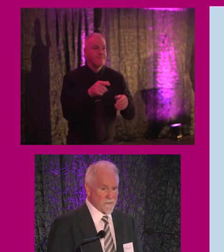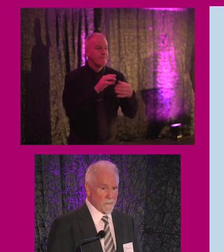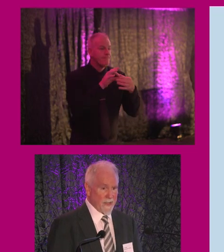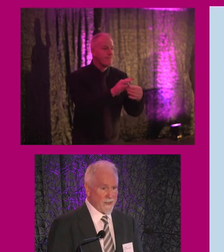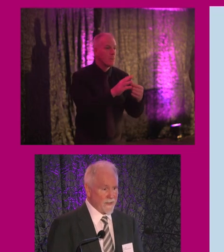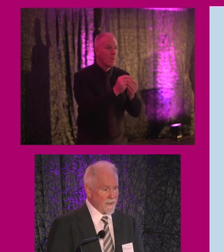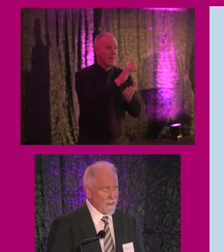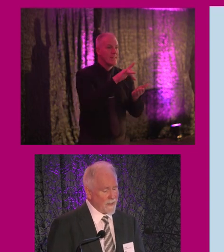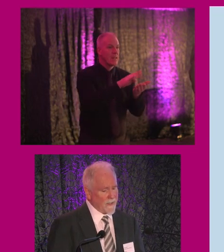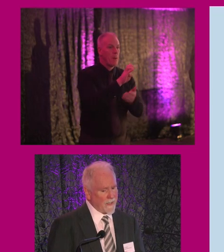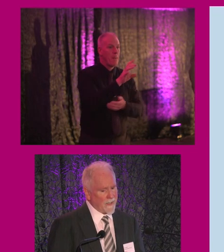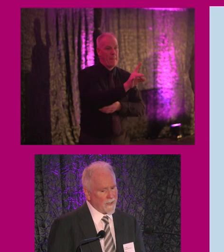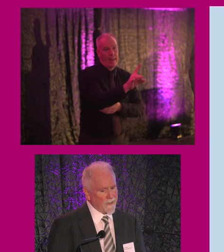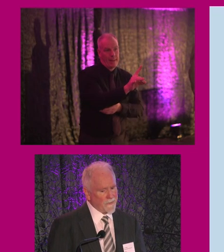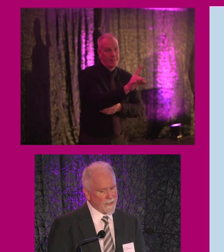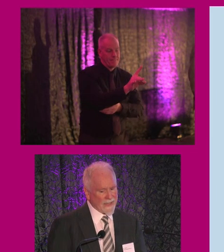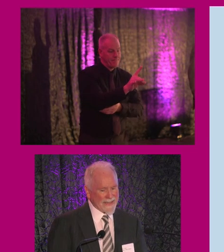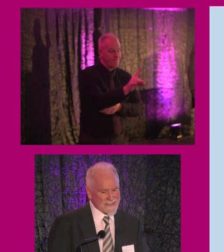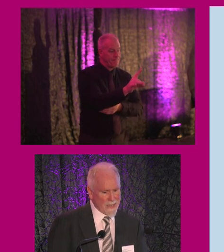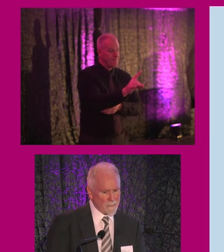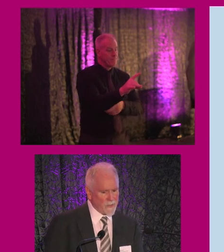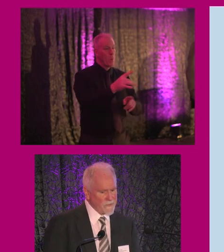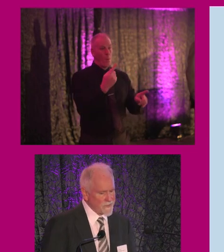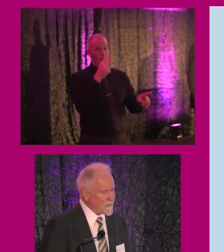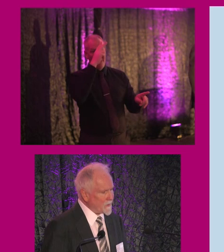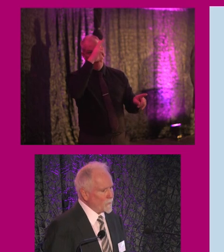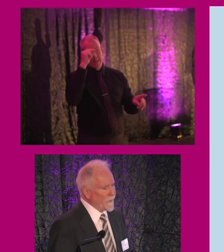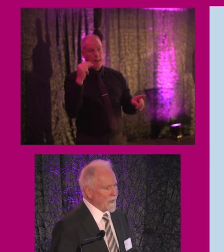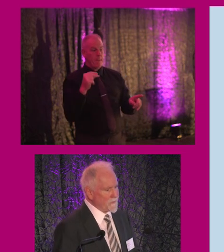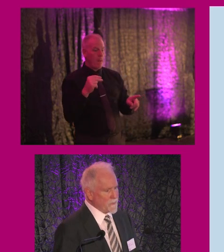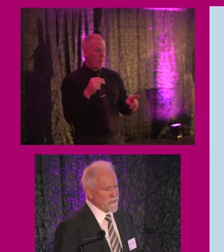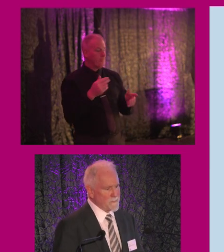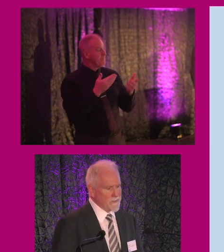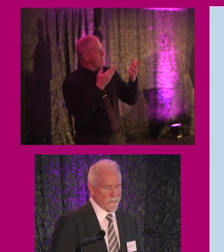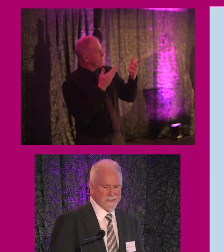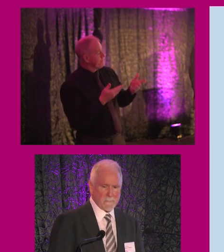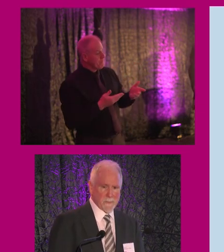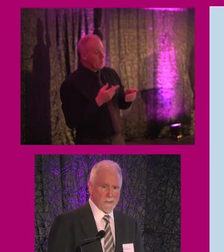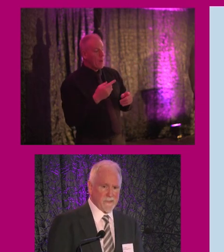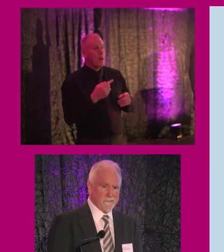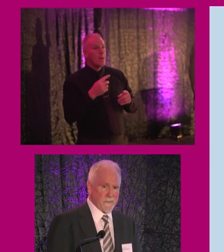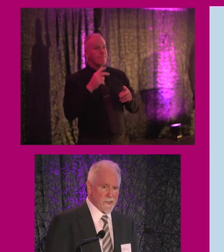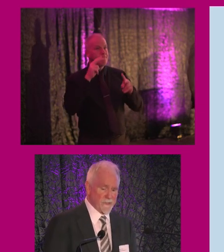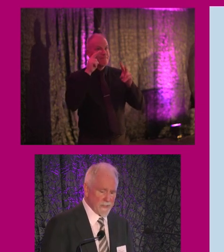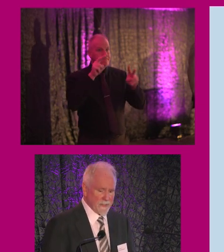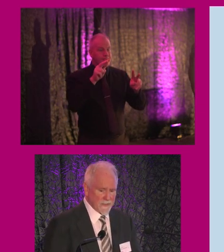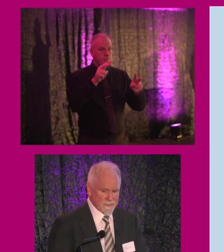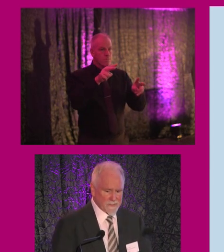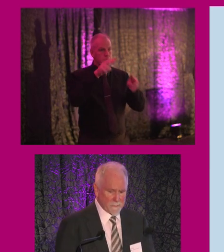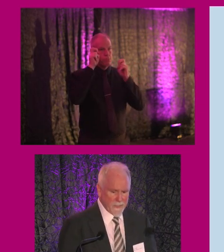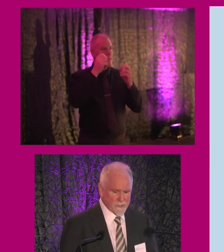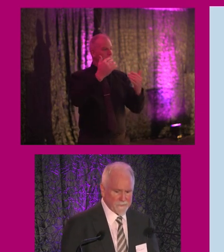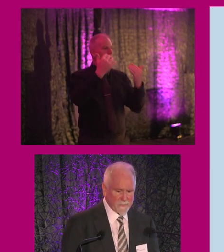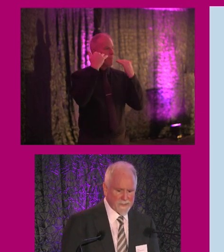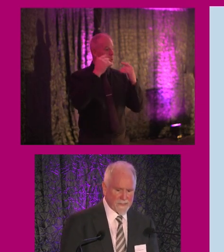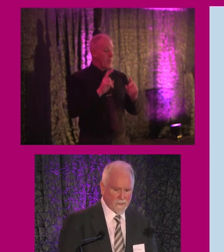our central bank and an example just taking one of the principles perceptible information. This